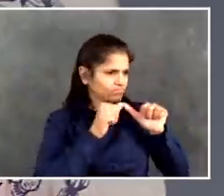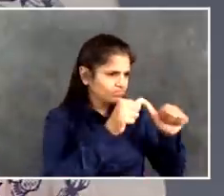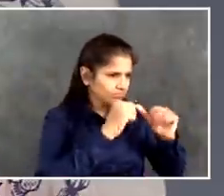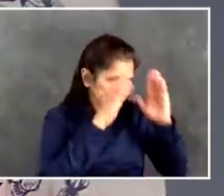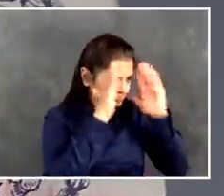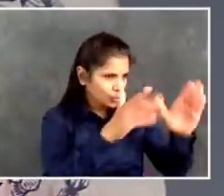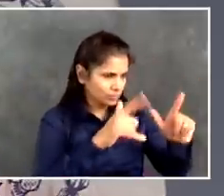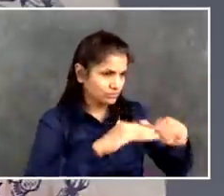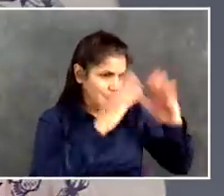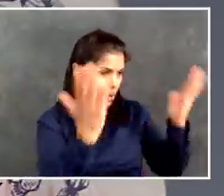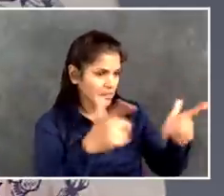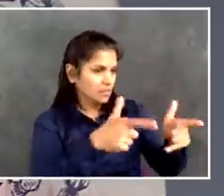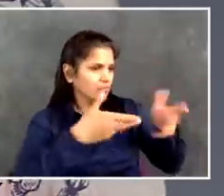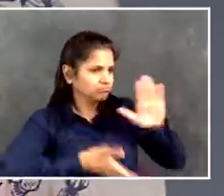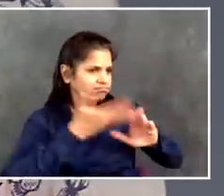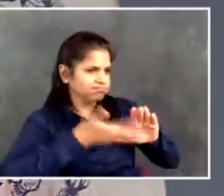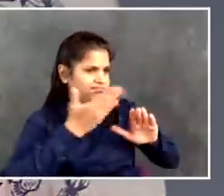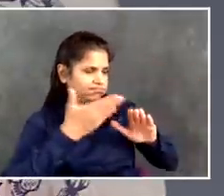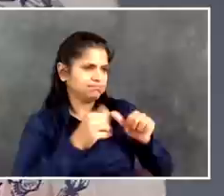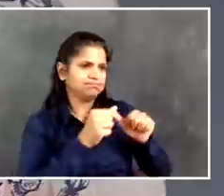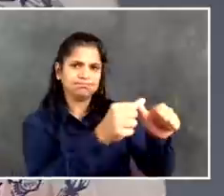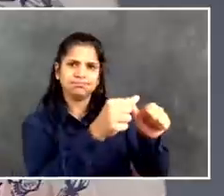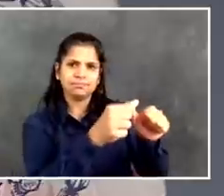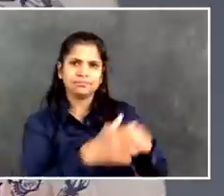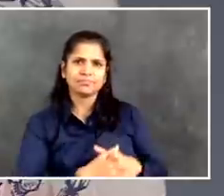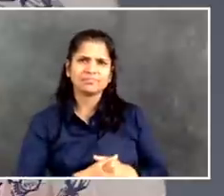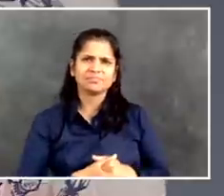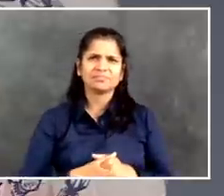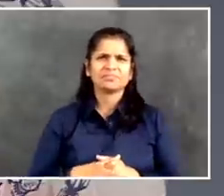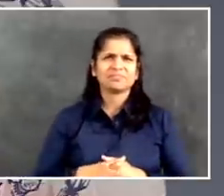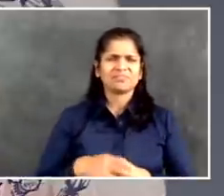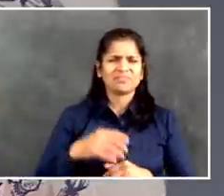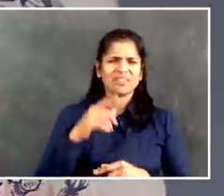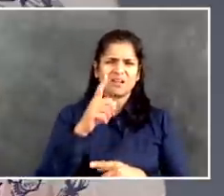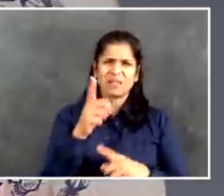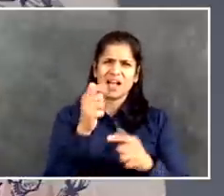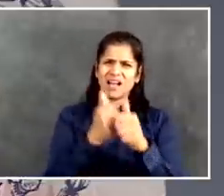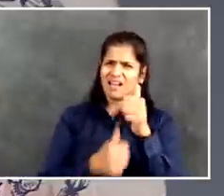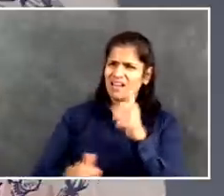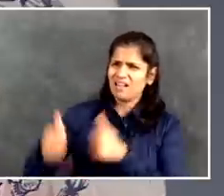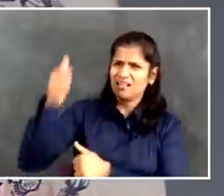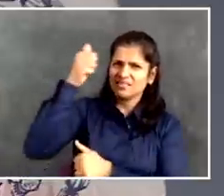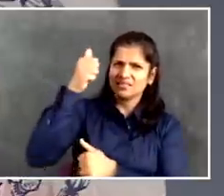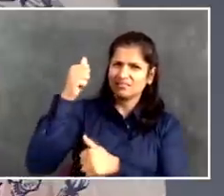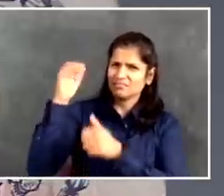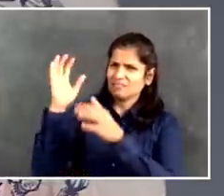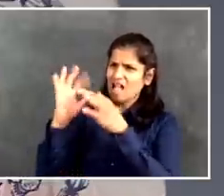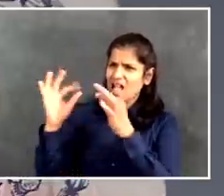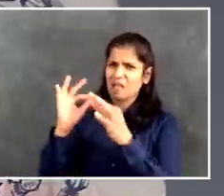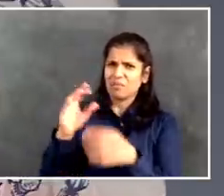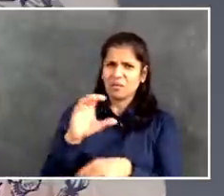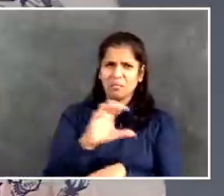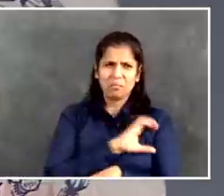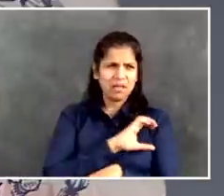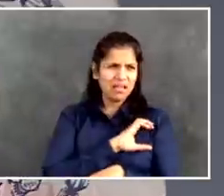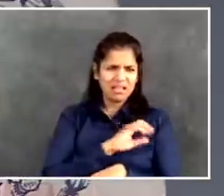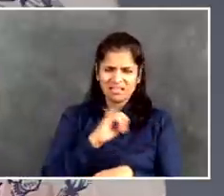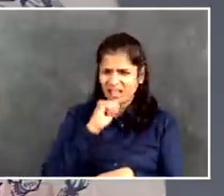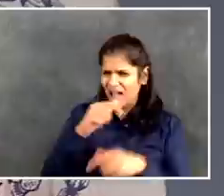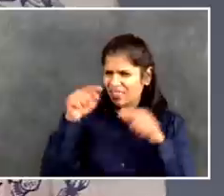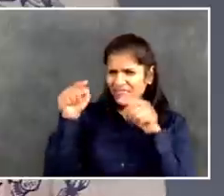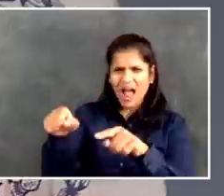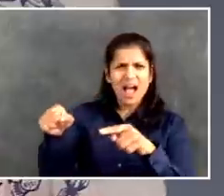if she's losing patience, I don't know why she hasn't called me. People who have serious concerns,